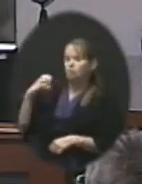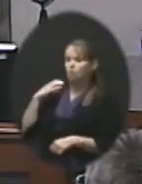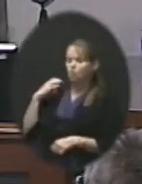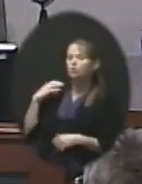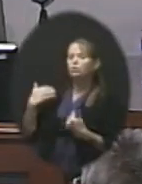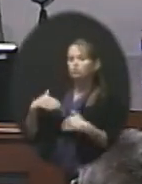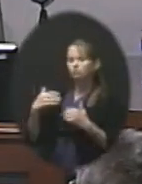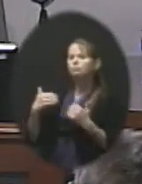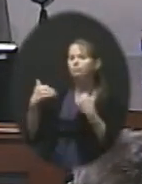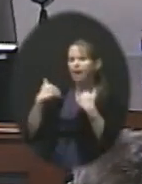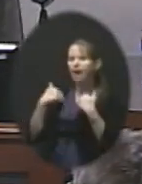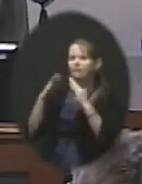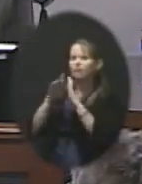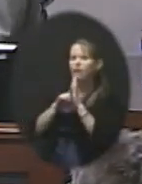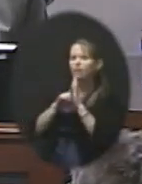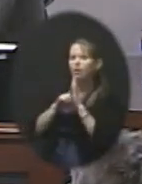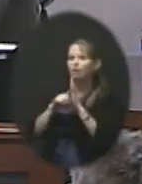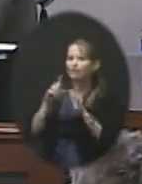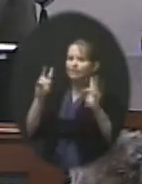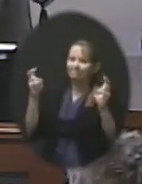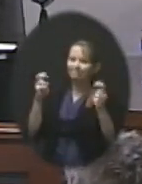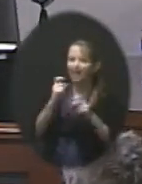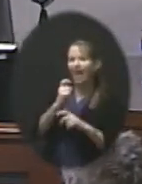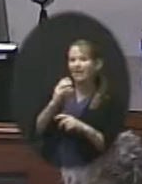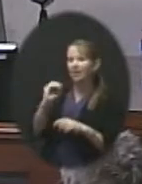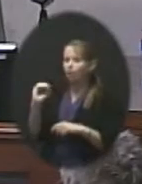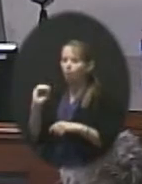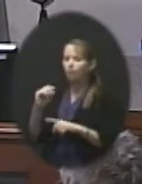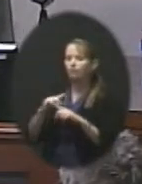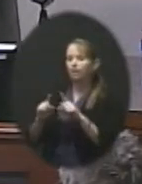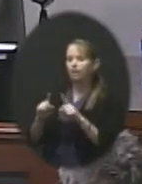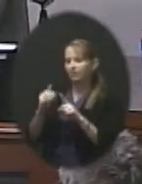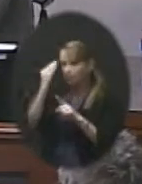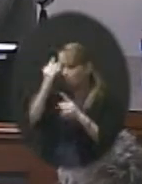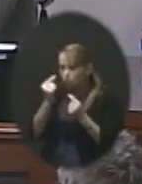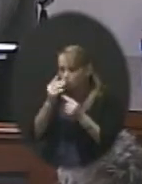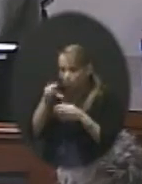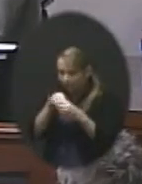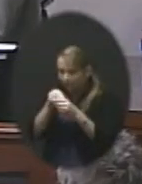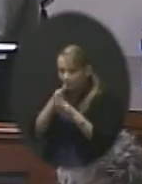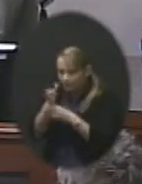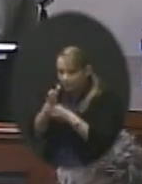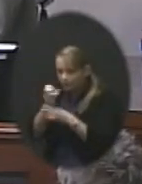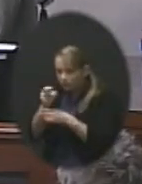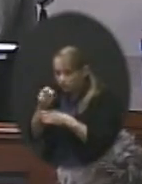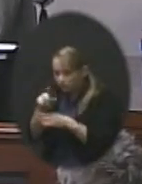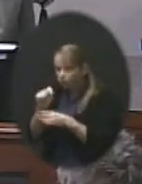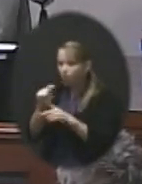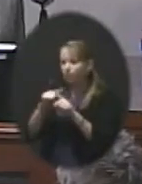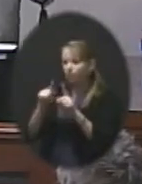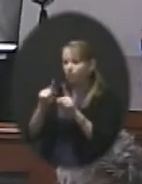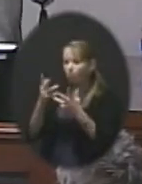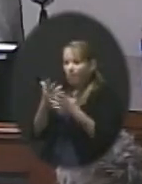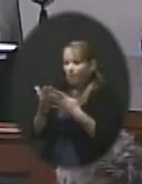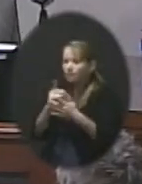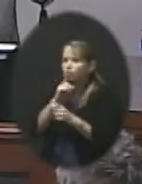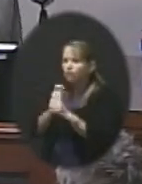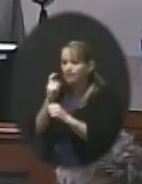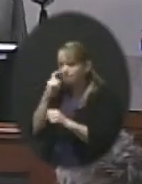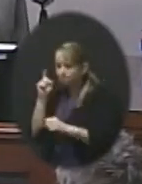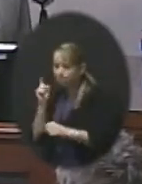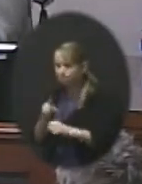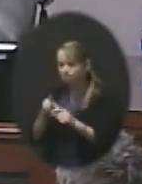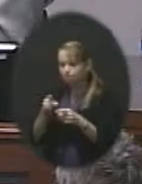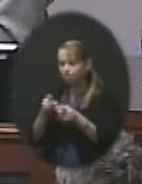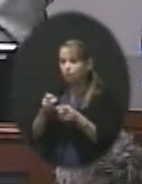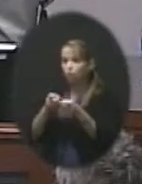background in the X's and O's. But they don't really come in with a background of what are those things they really need to keep a key eye on. Supervision of our